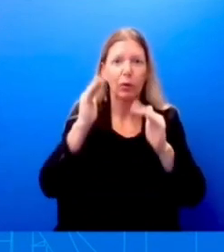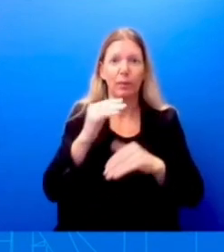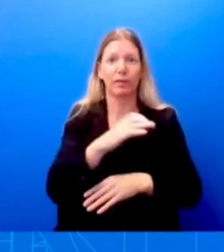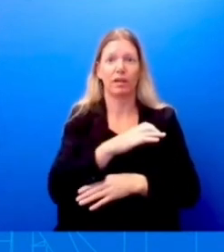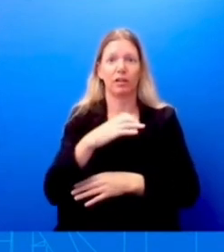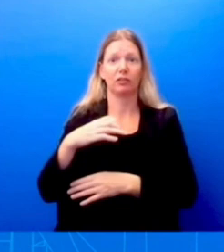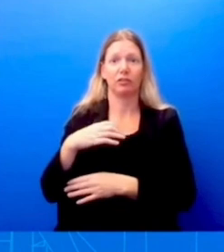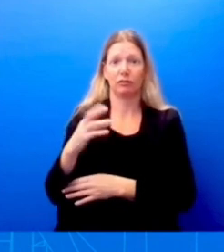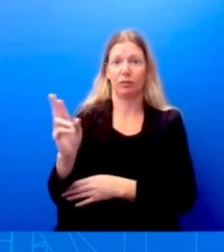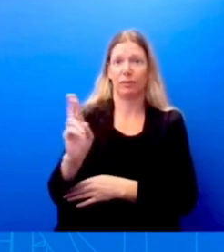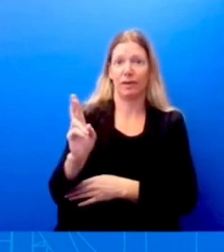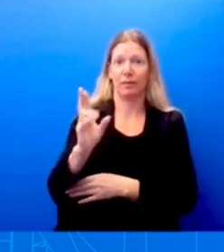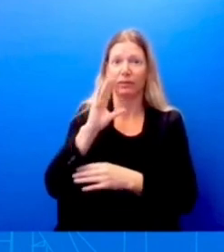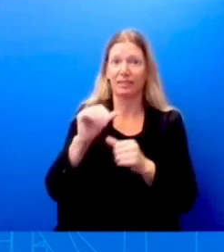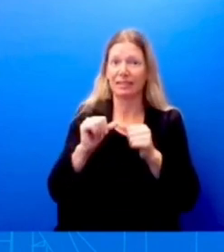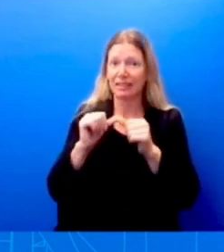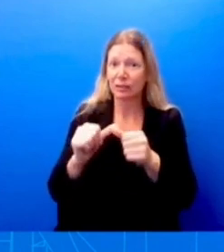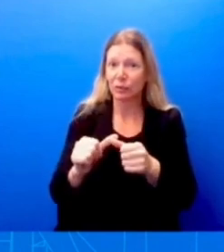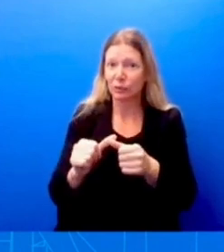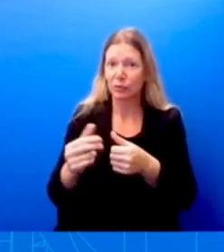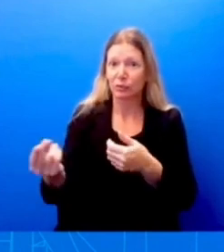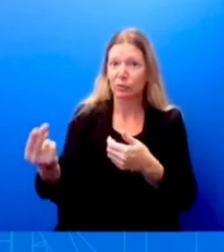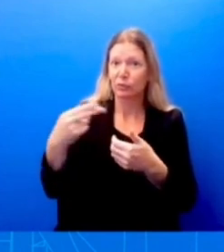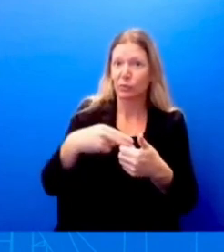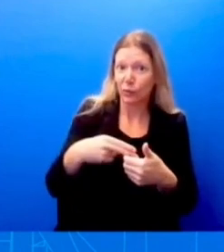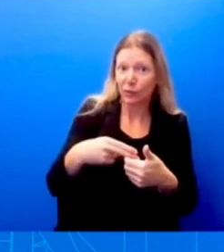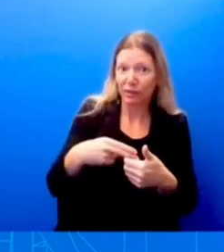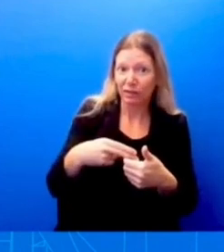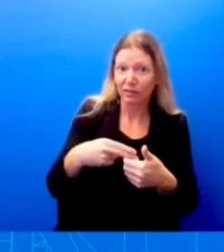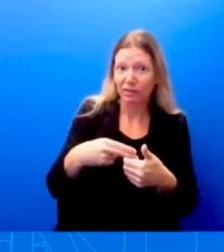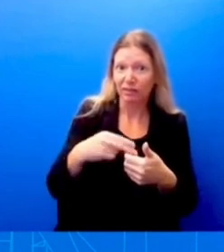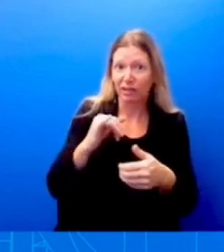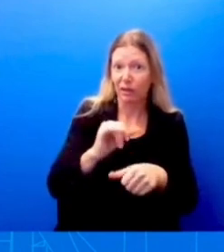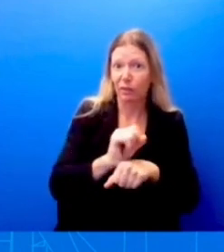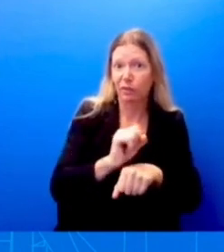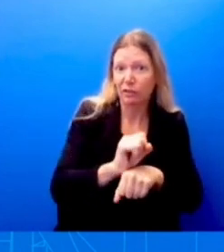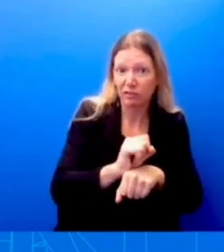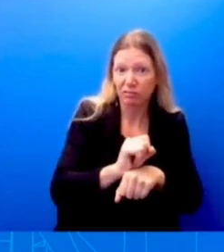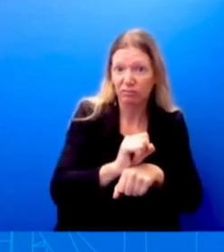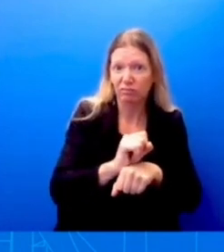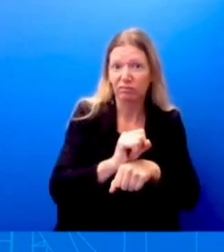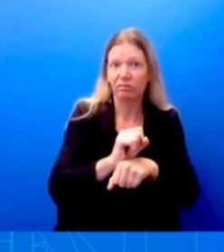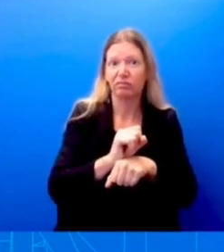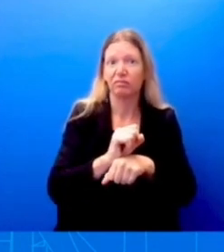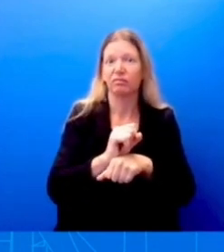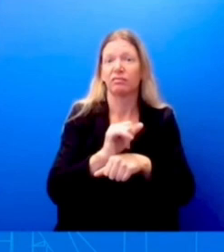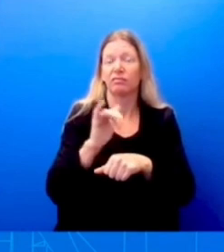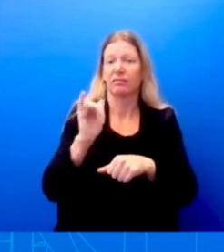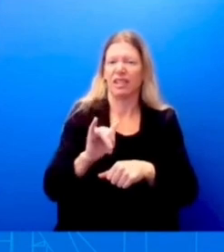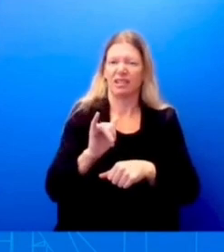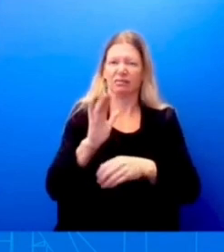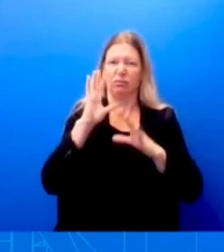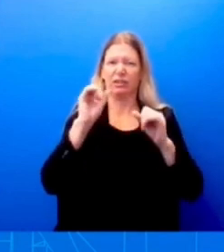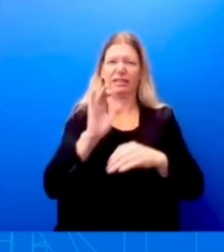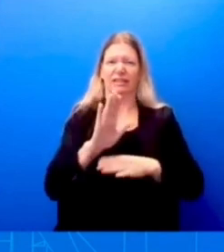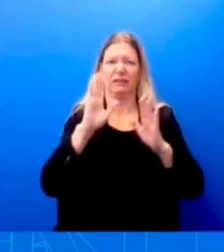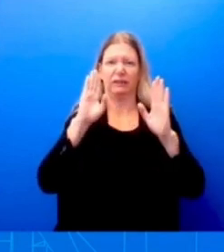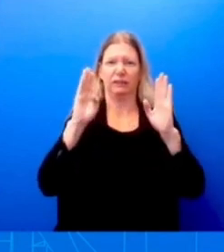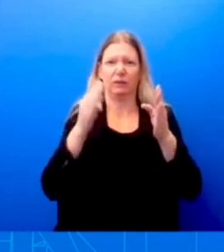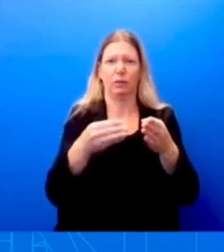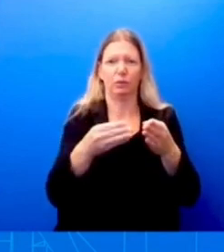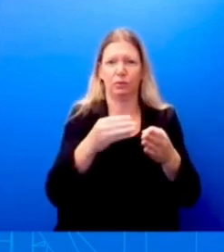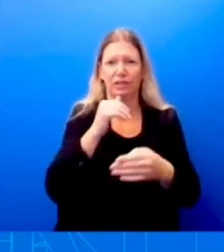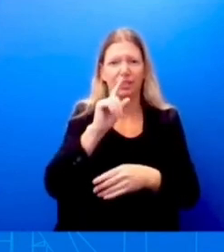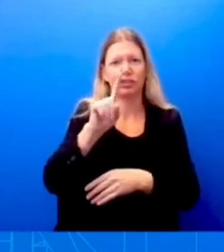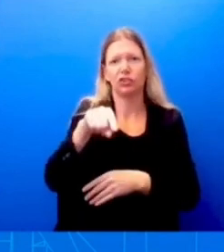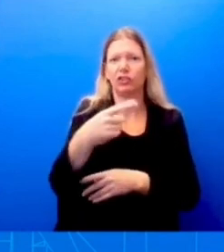him on doing that. And that's going to be, uh, that's going to be his focus instead of, you know, more baseless political stunts. That's what they, that's what they're focusing